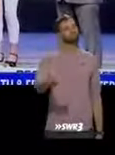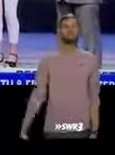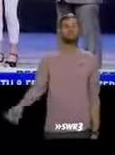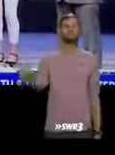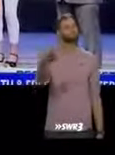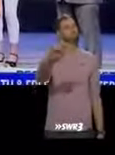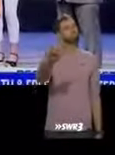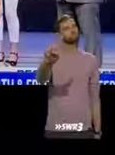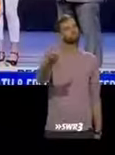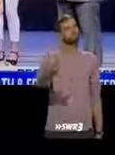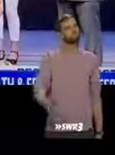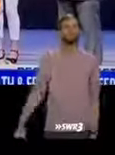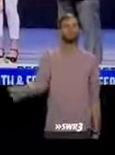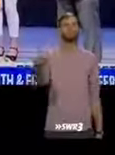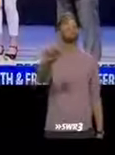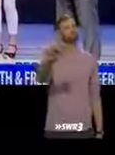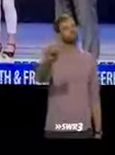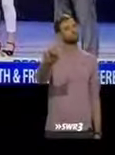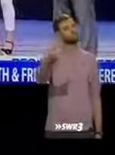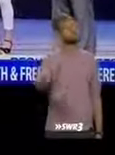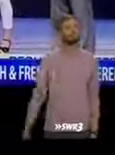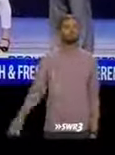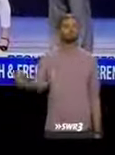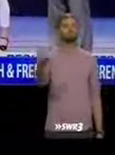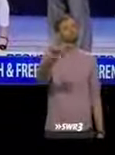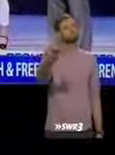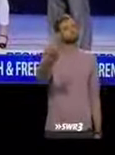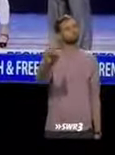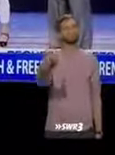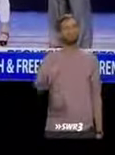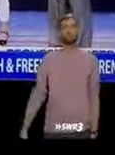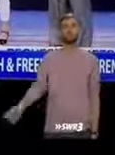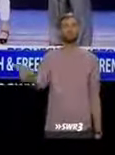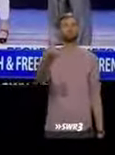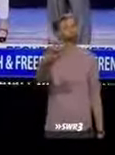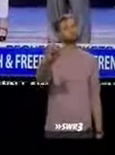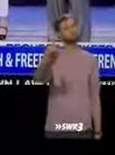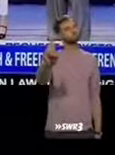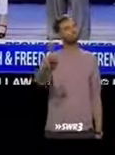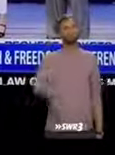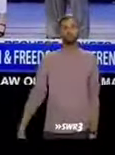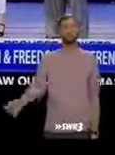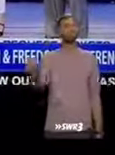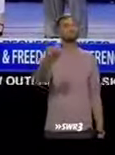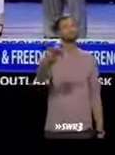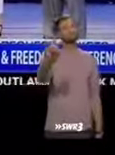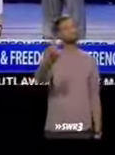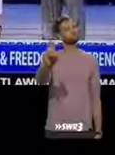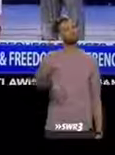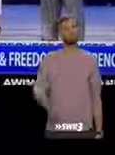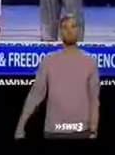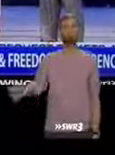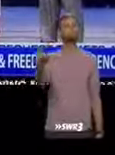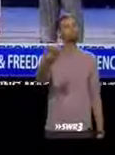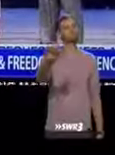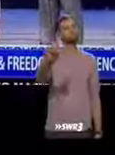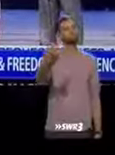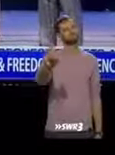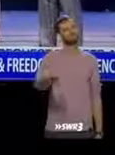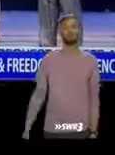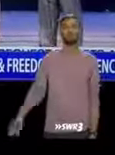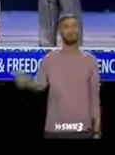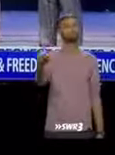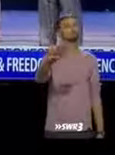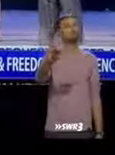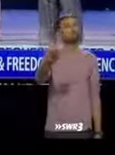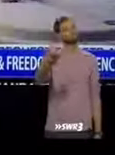into your cells, they needed to change something in your immune system so that it would no longer recognize